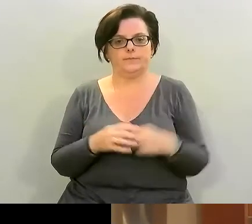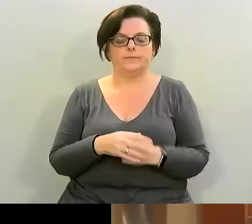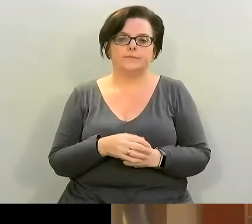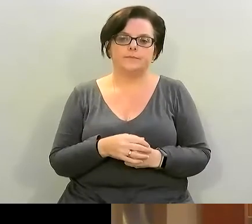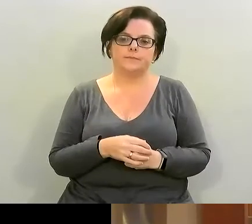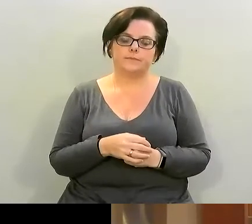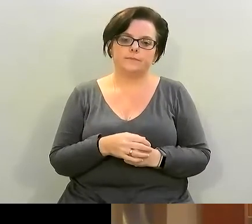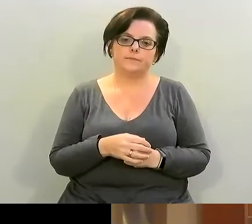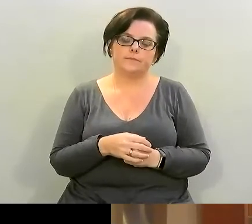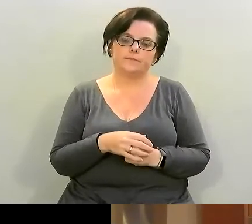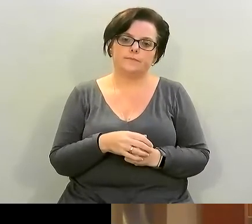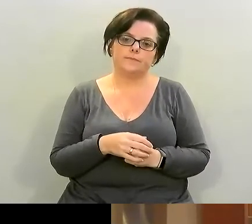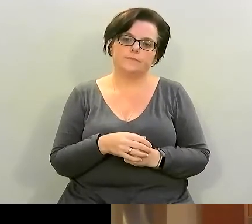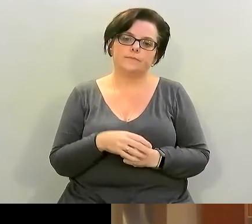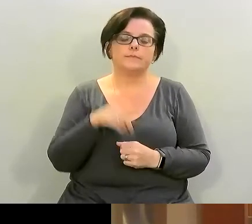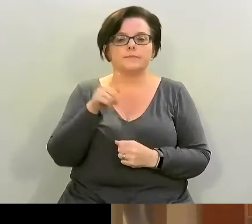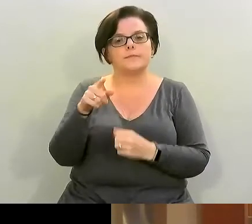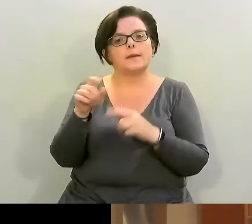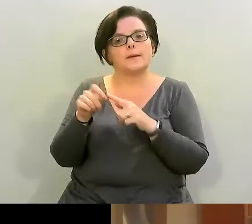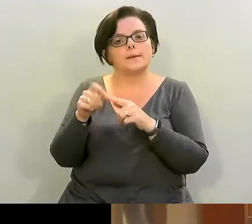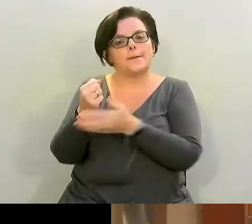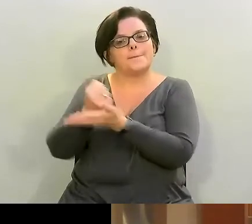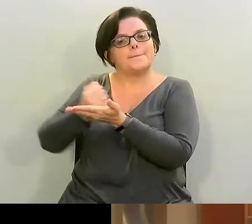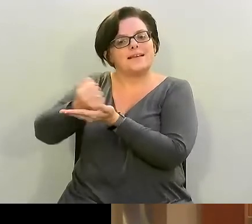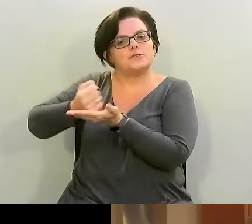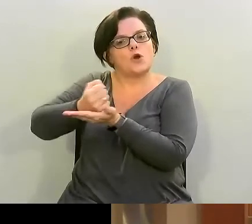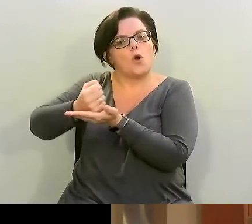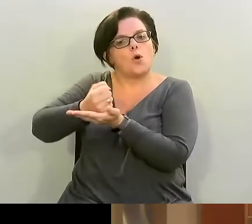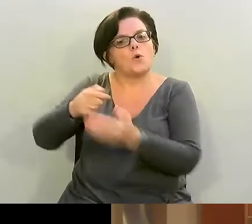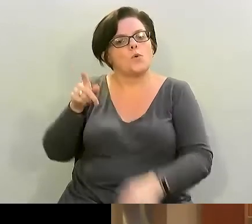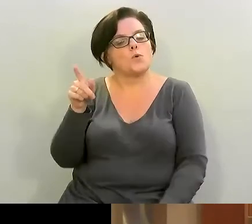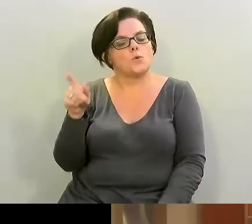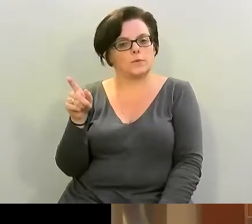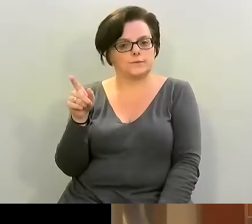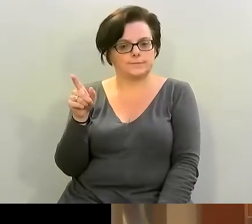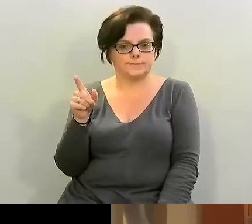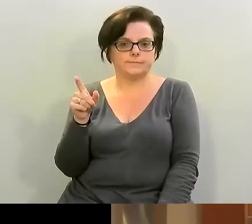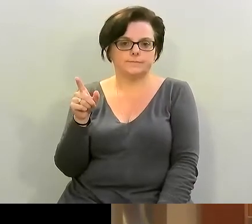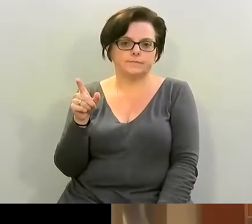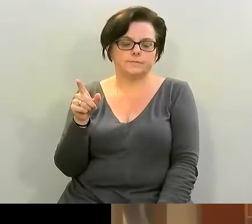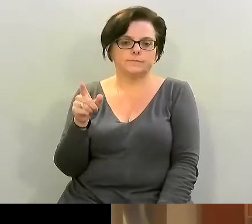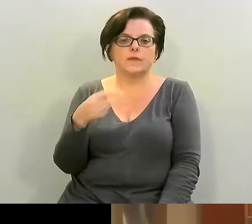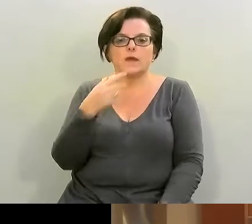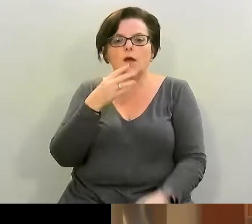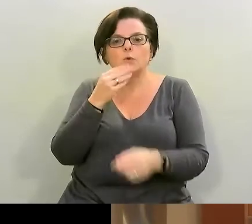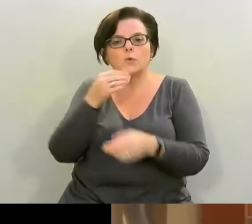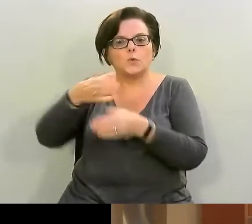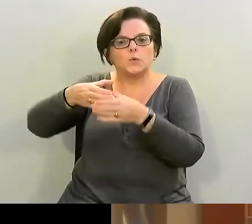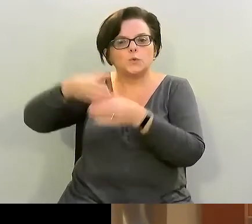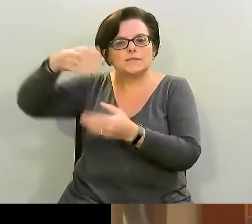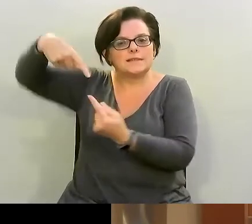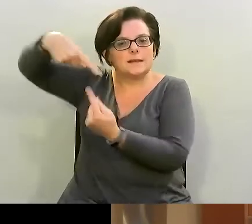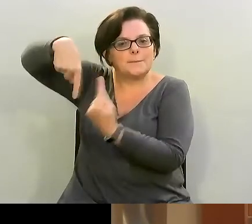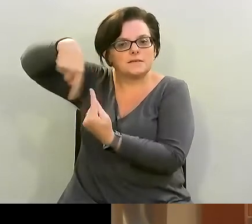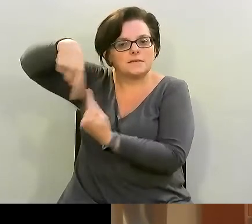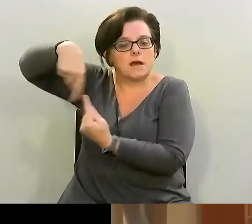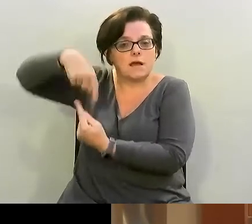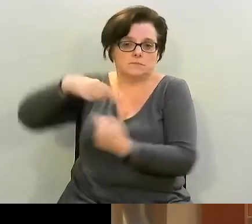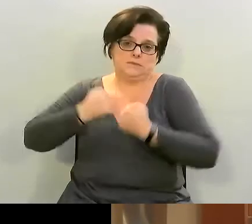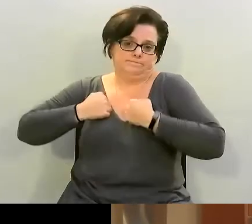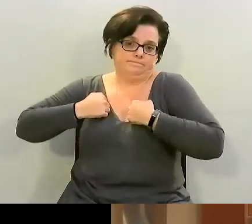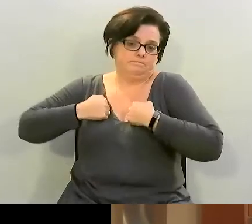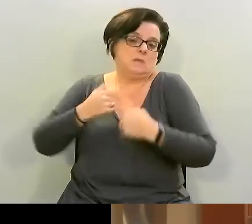in terms of pesto you can um i i use a vitamix that just happens to be what i use you can use